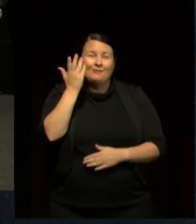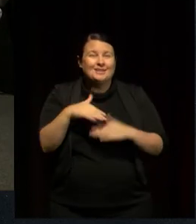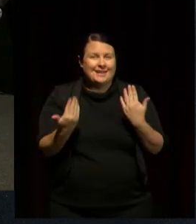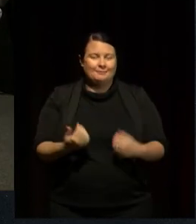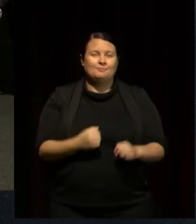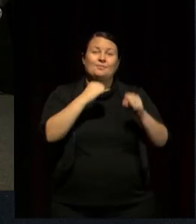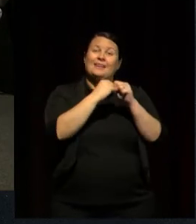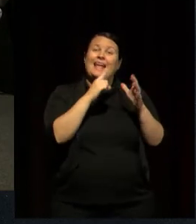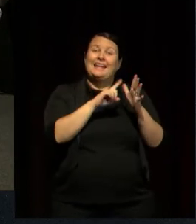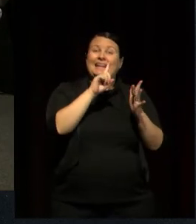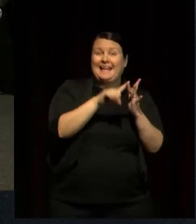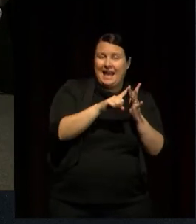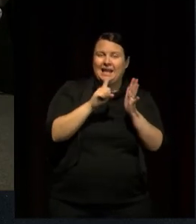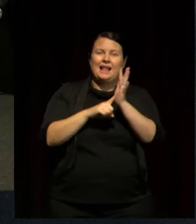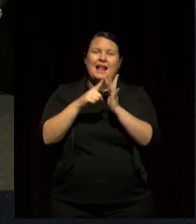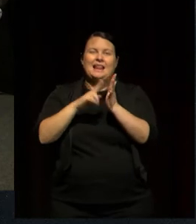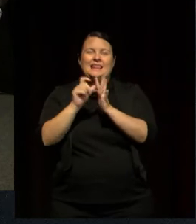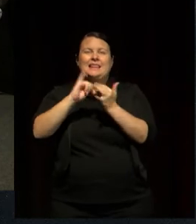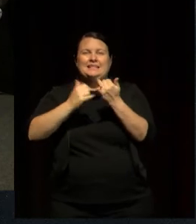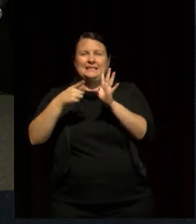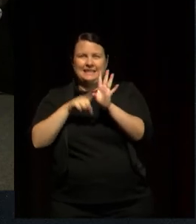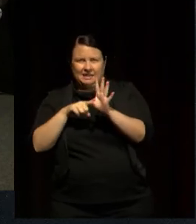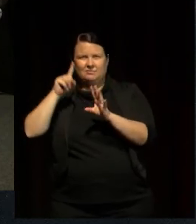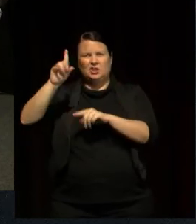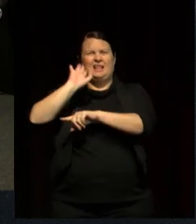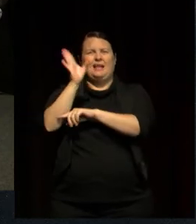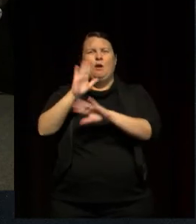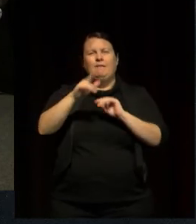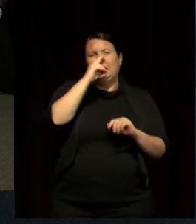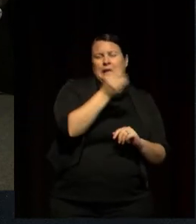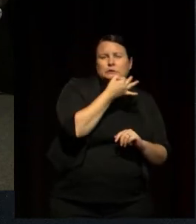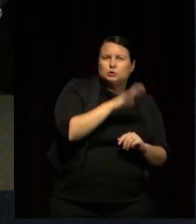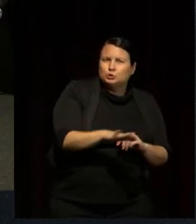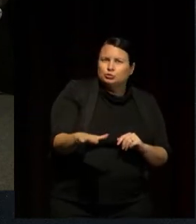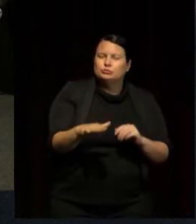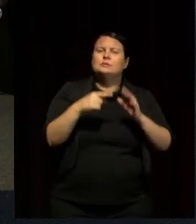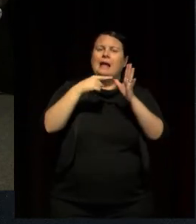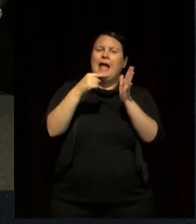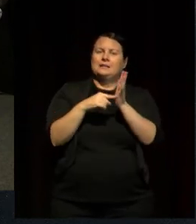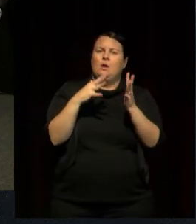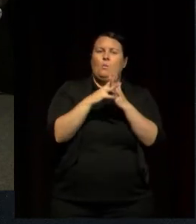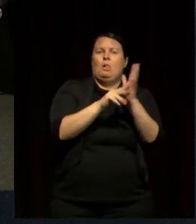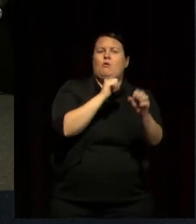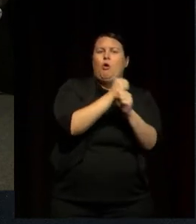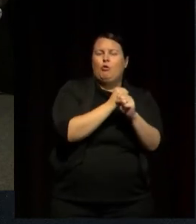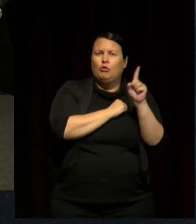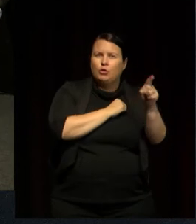Lindsay is a lecturer in the Early Years degree at the University of Wollongong. Before entering academia, Gay worked for